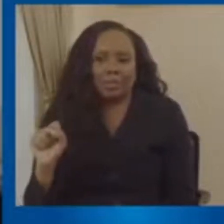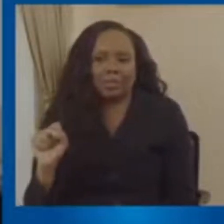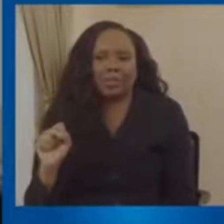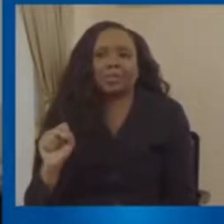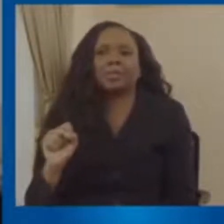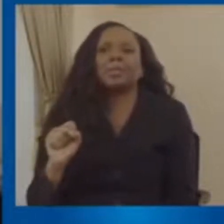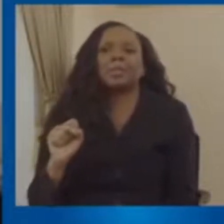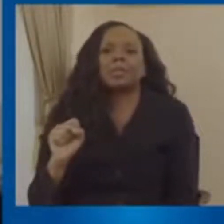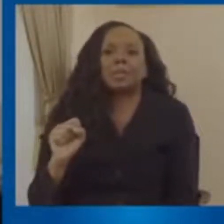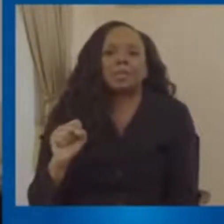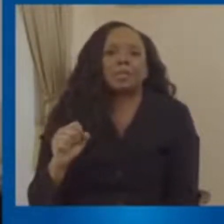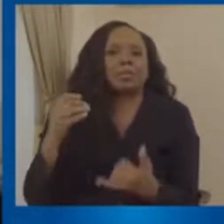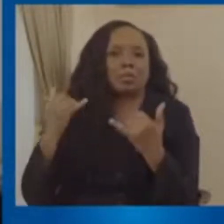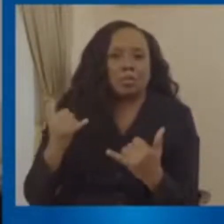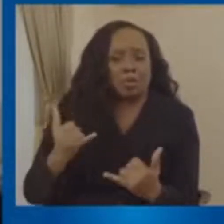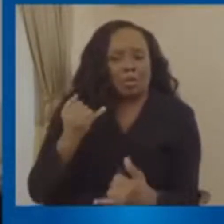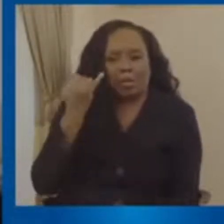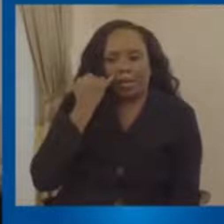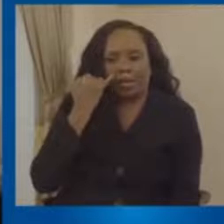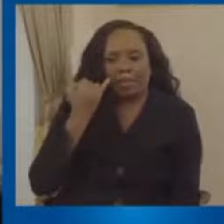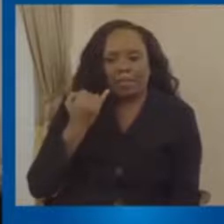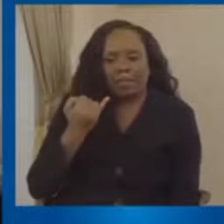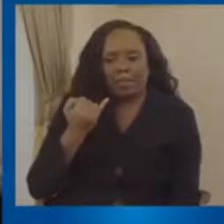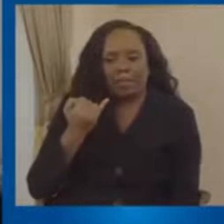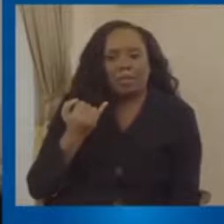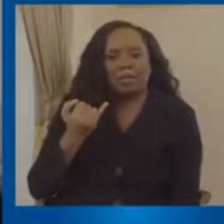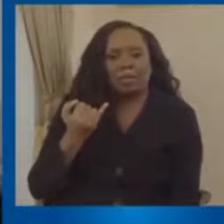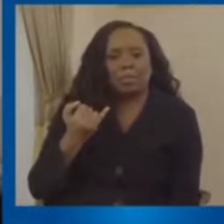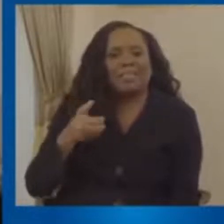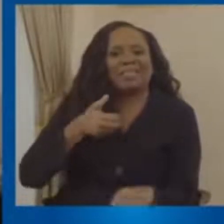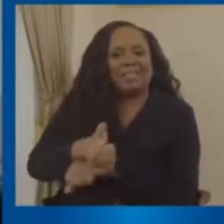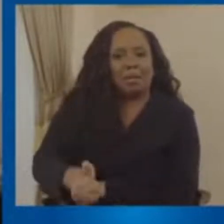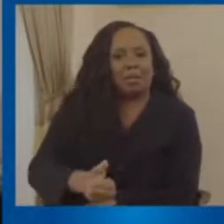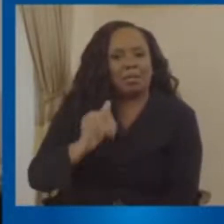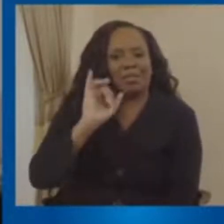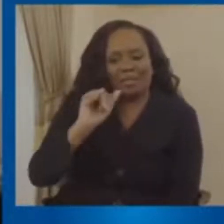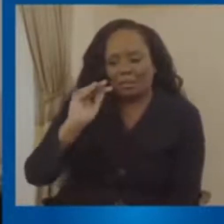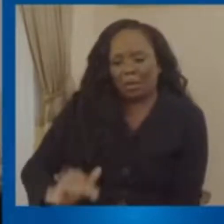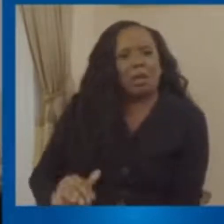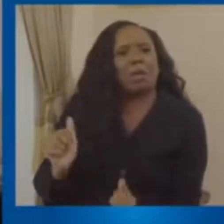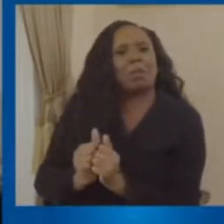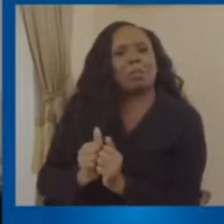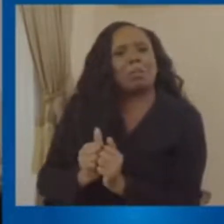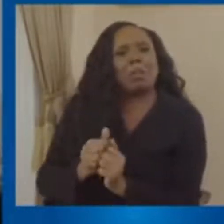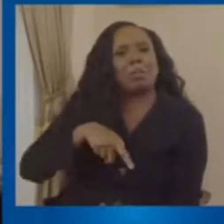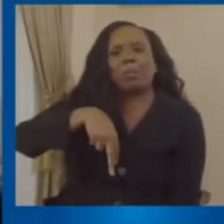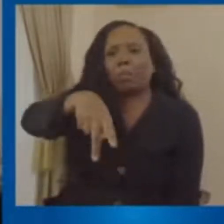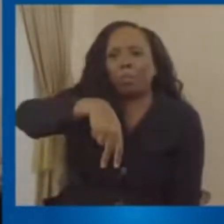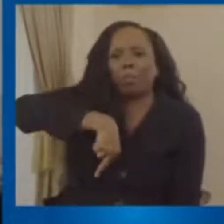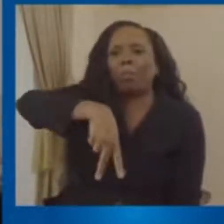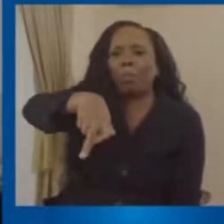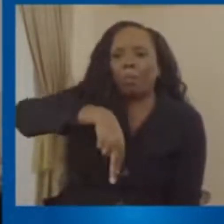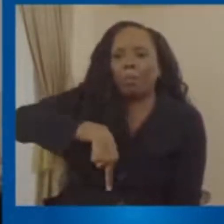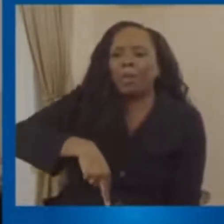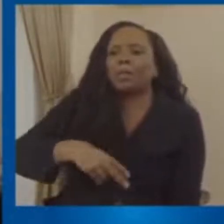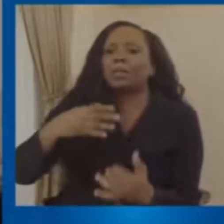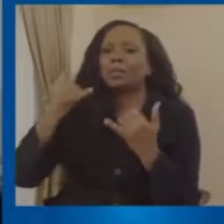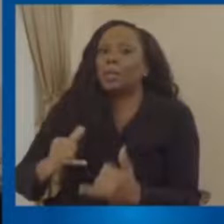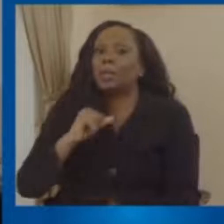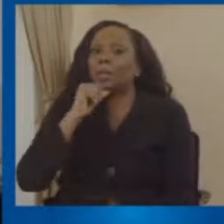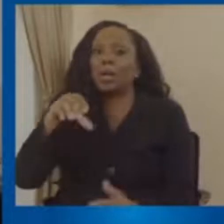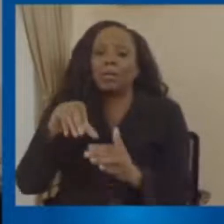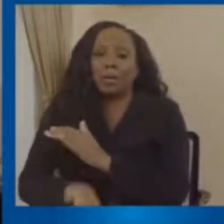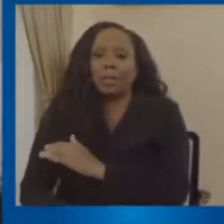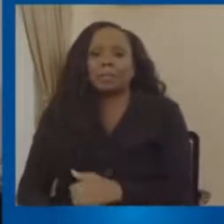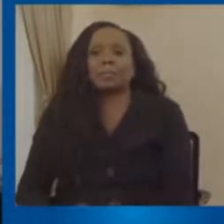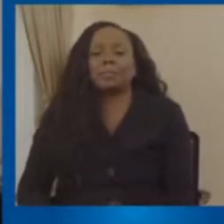criminal offence. And there is a study done by UNICEF in 2018, and it noted that 60% of both the males and the